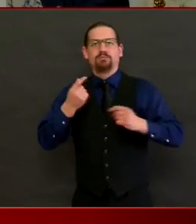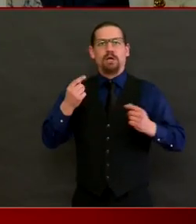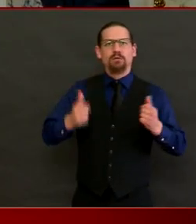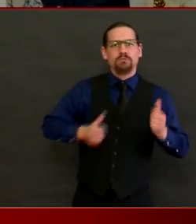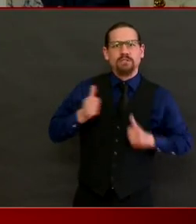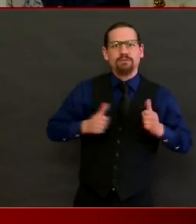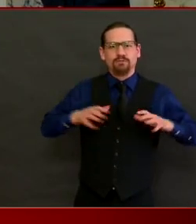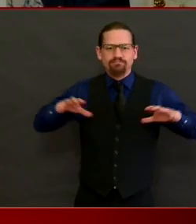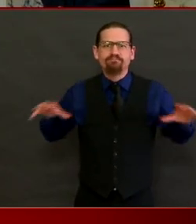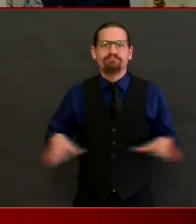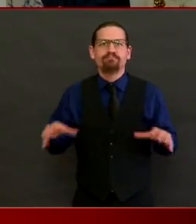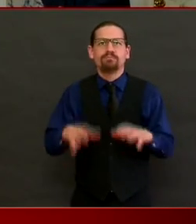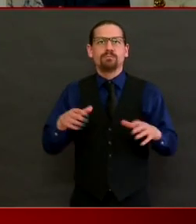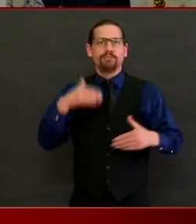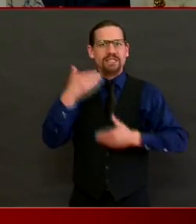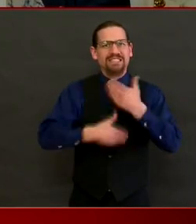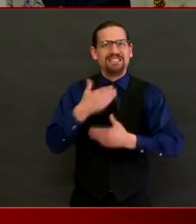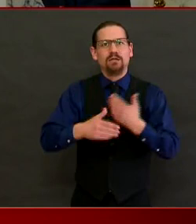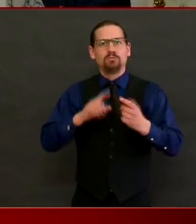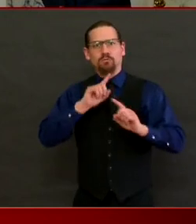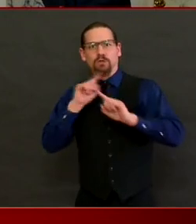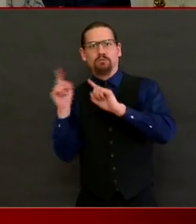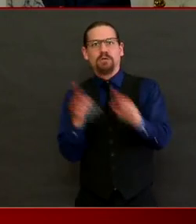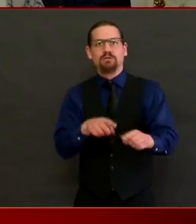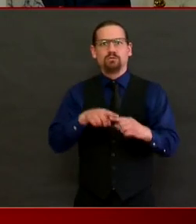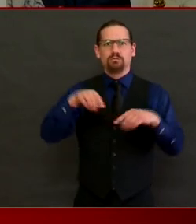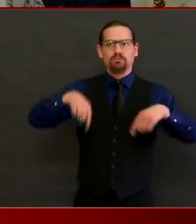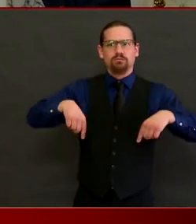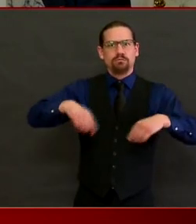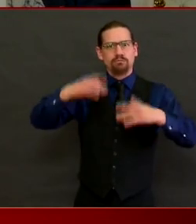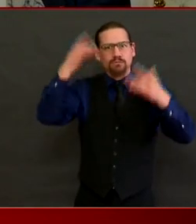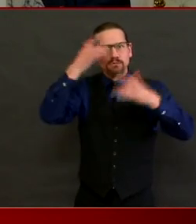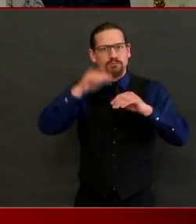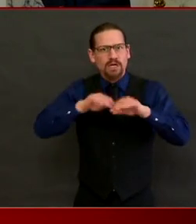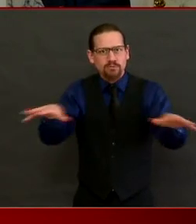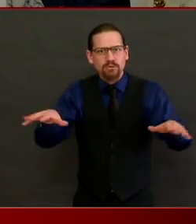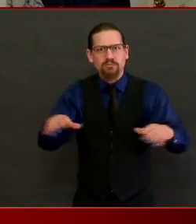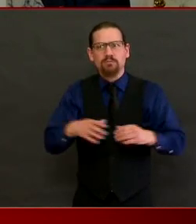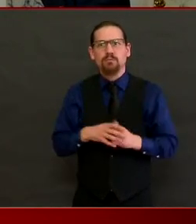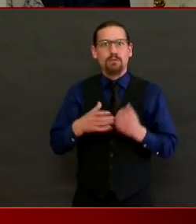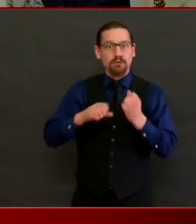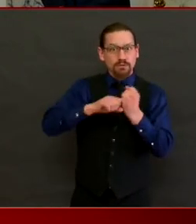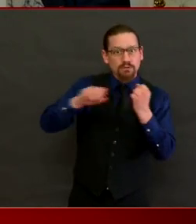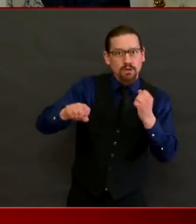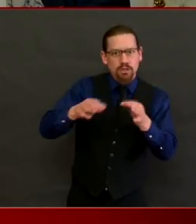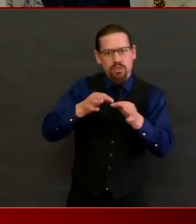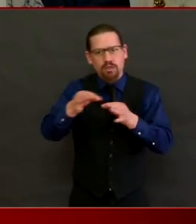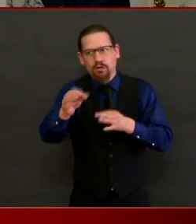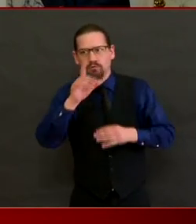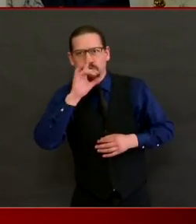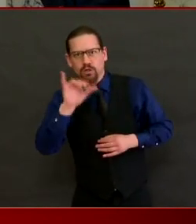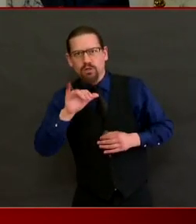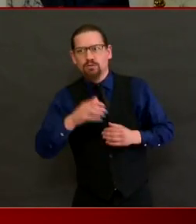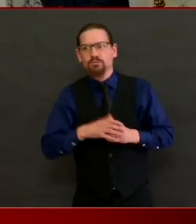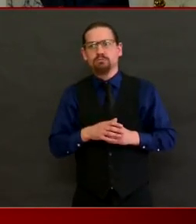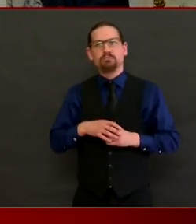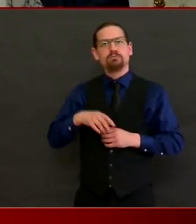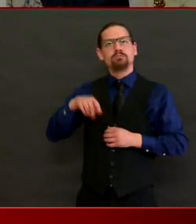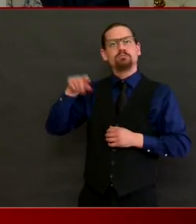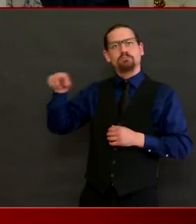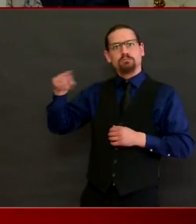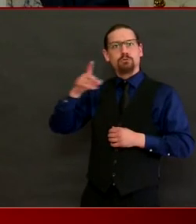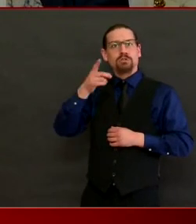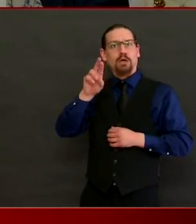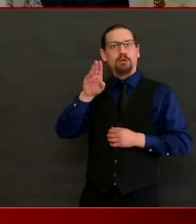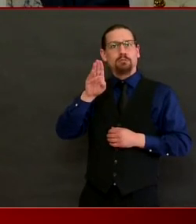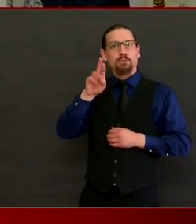response. And she acknowledged the tremendous work that's going on here and the density of our population and